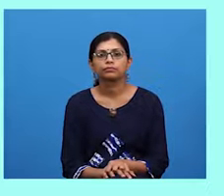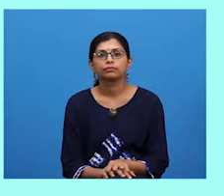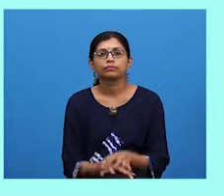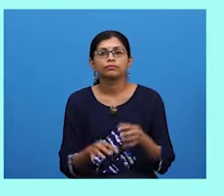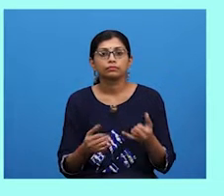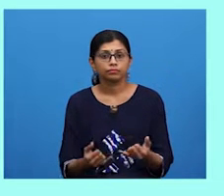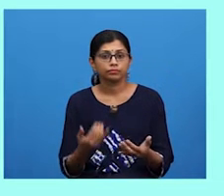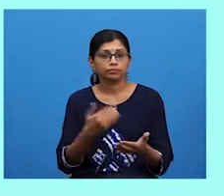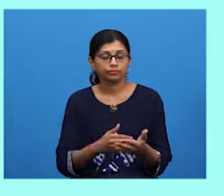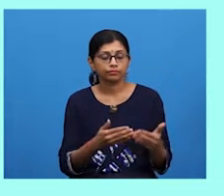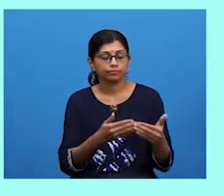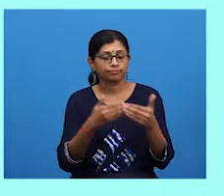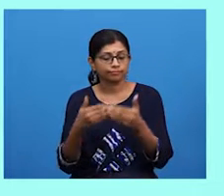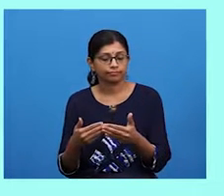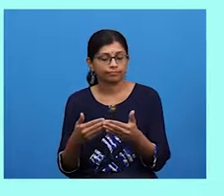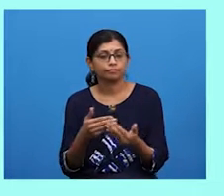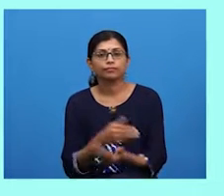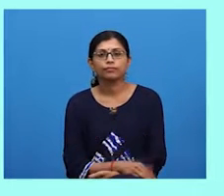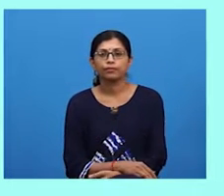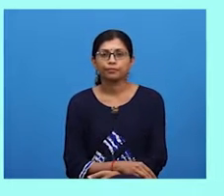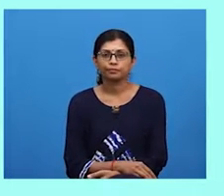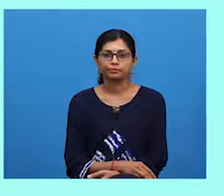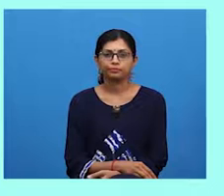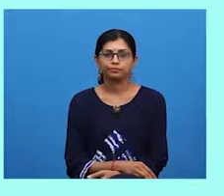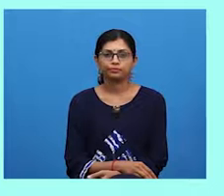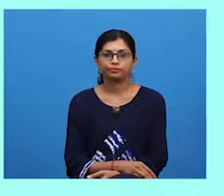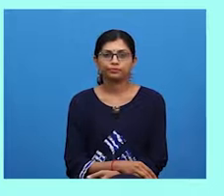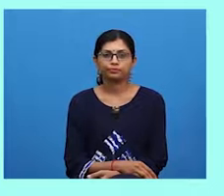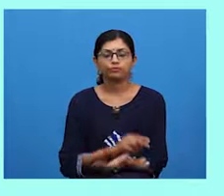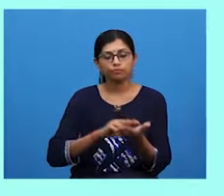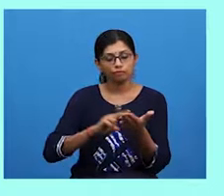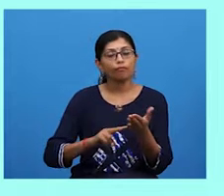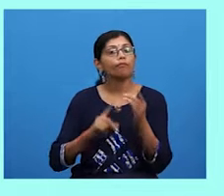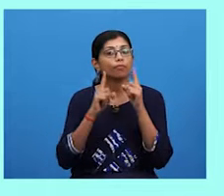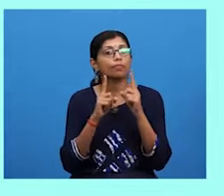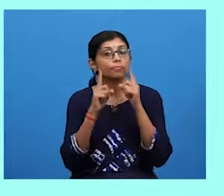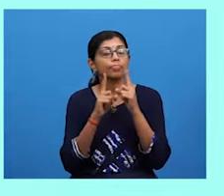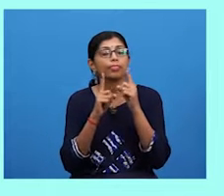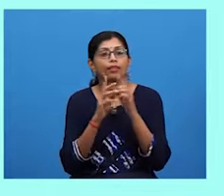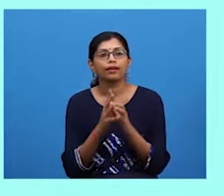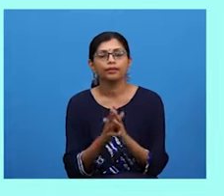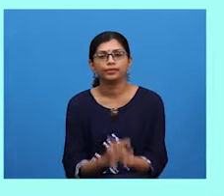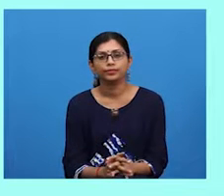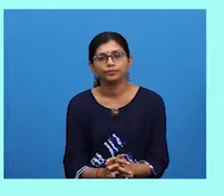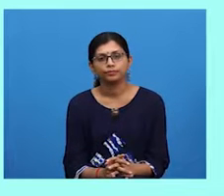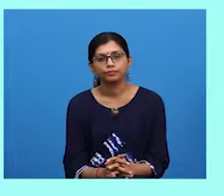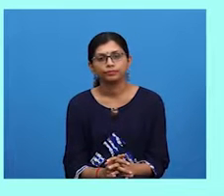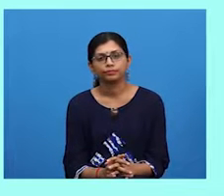Many people opt for a hassle-free approach to get things done faster.